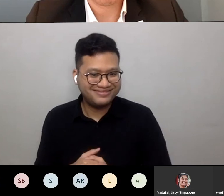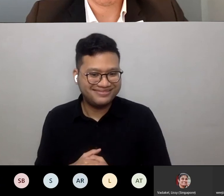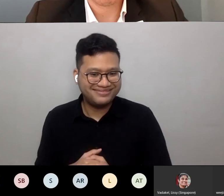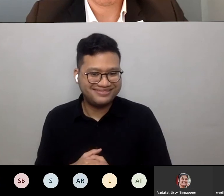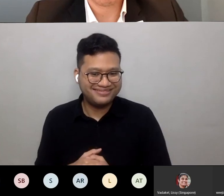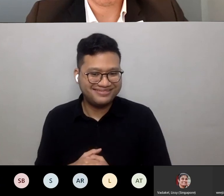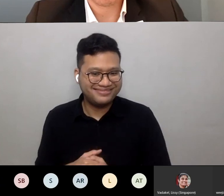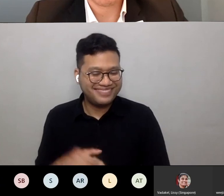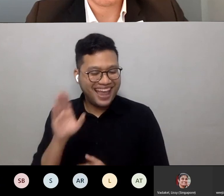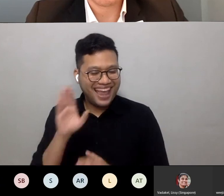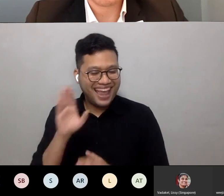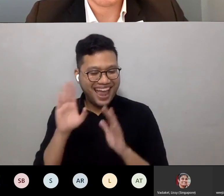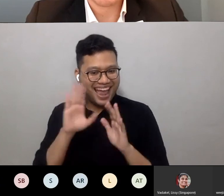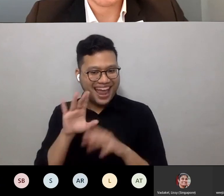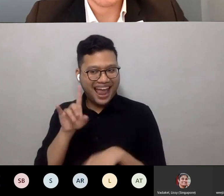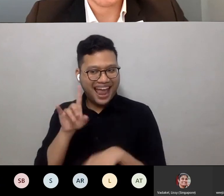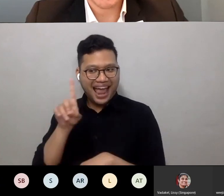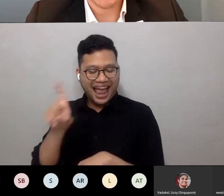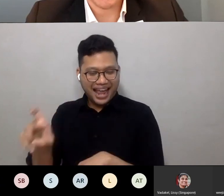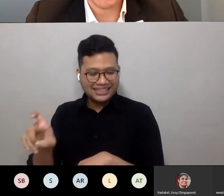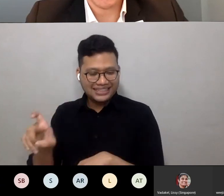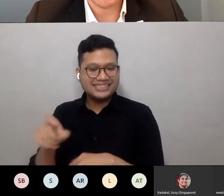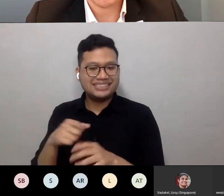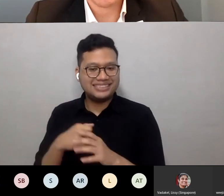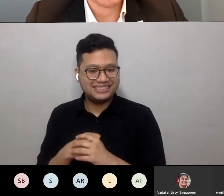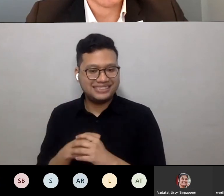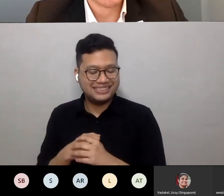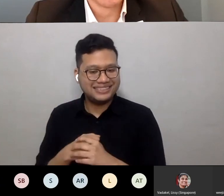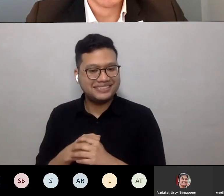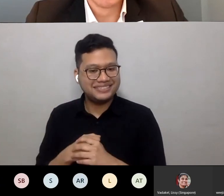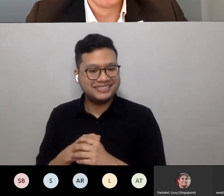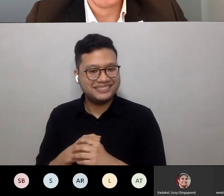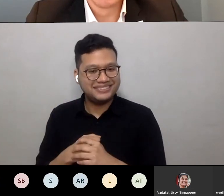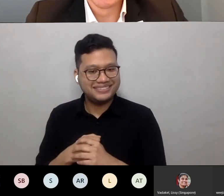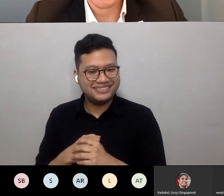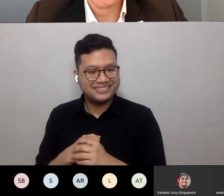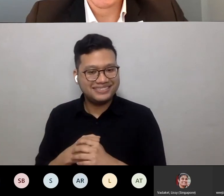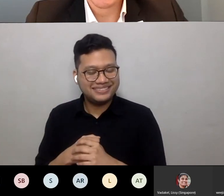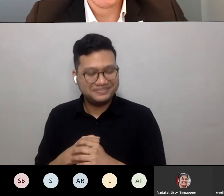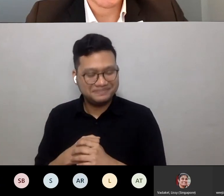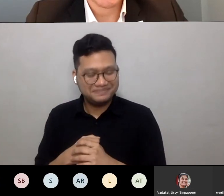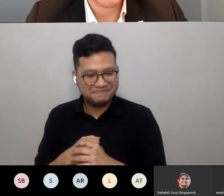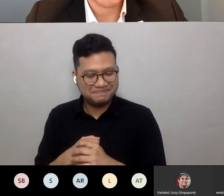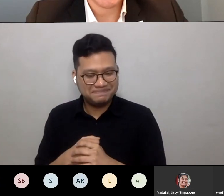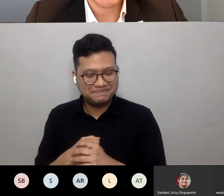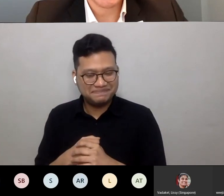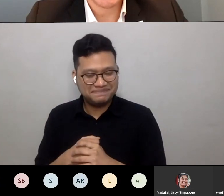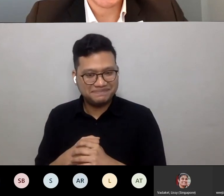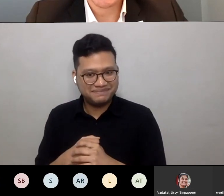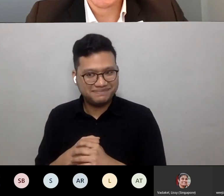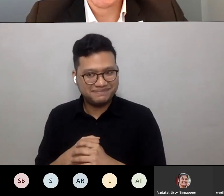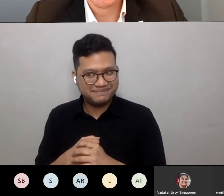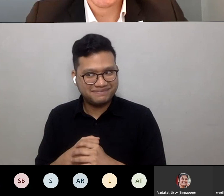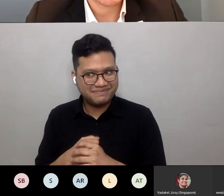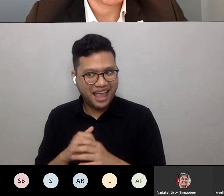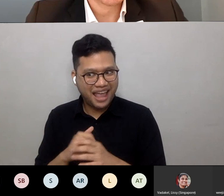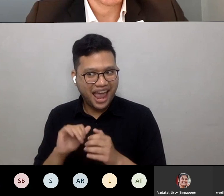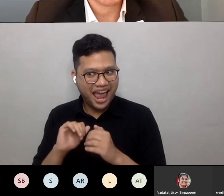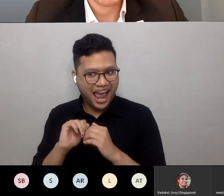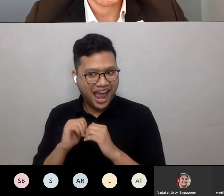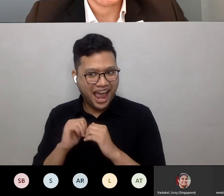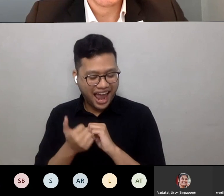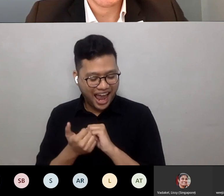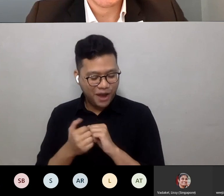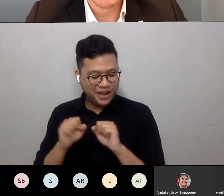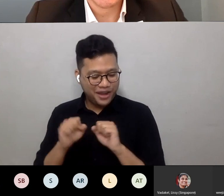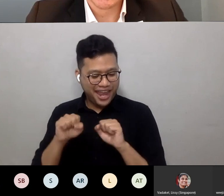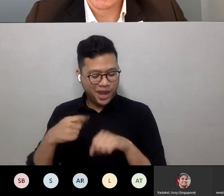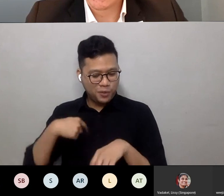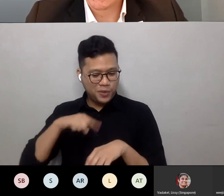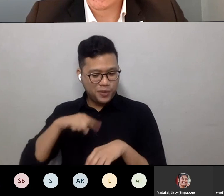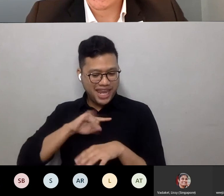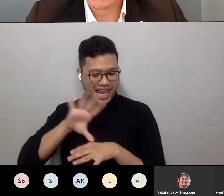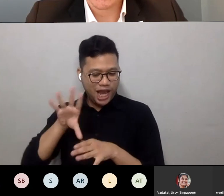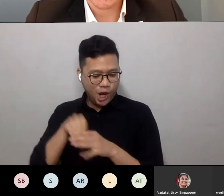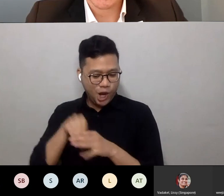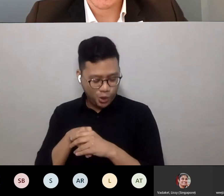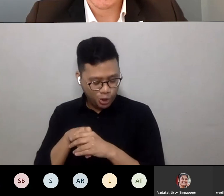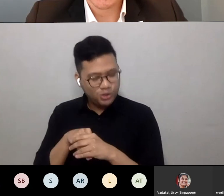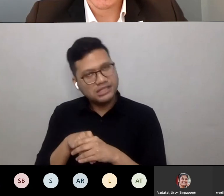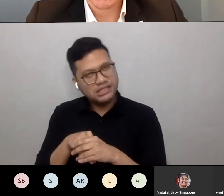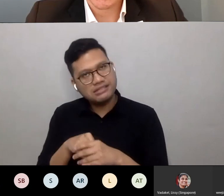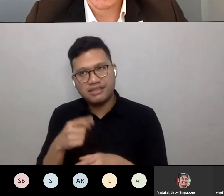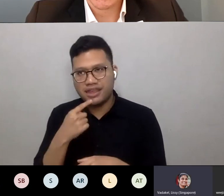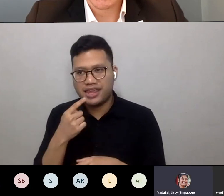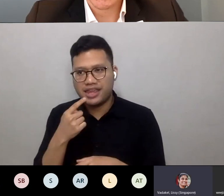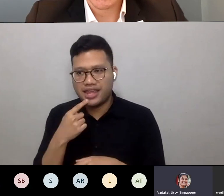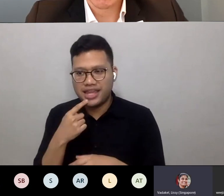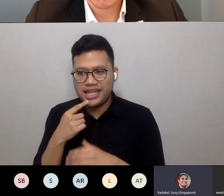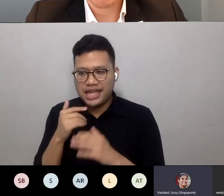Hi, can I ask a question? Hi. Hi, hi. How can we include, let's say, the